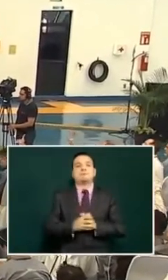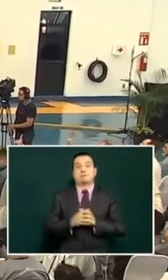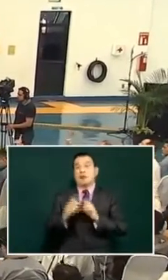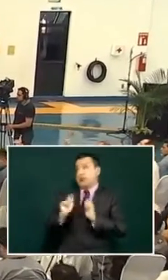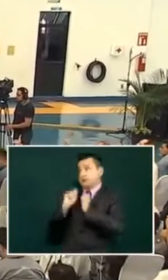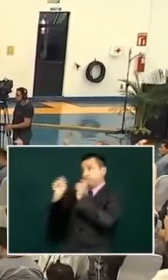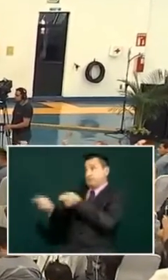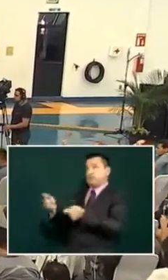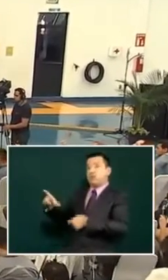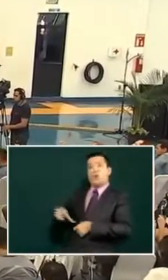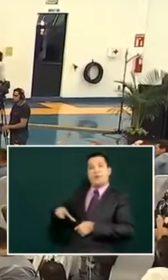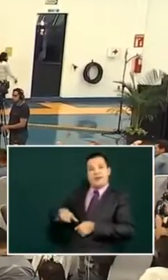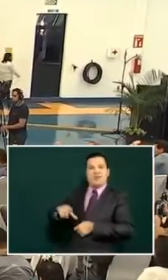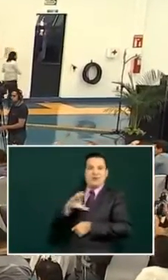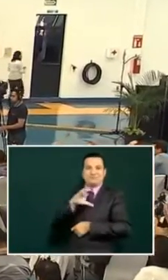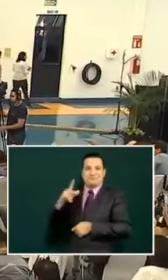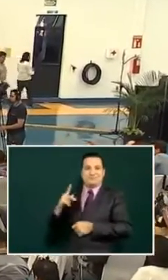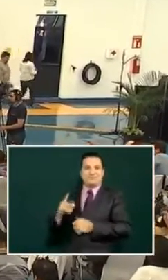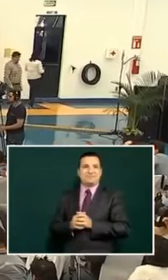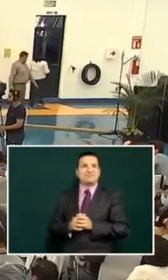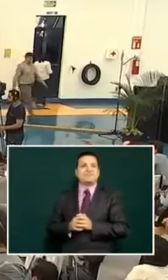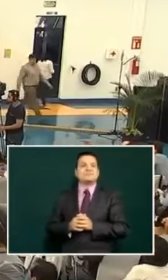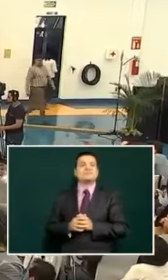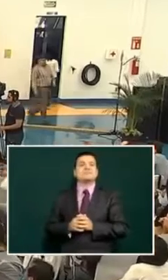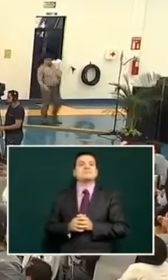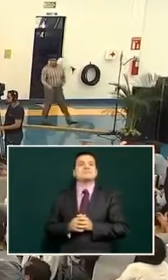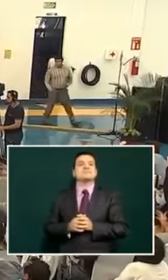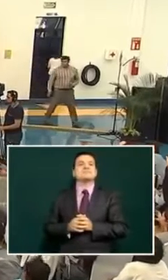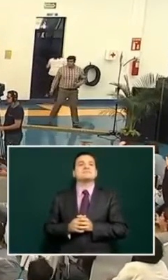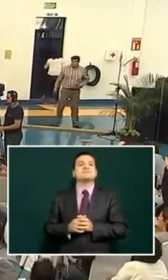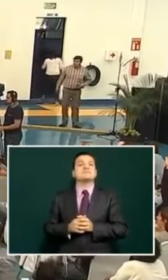so now he's letting her talk all right we're done